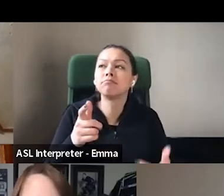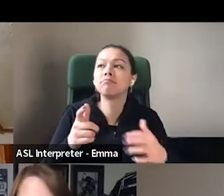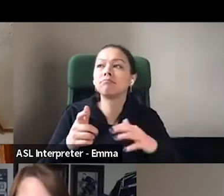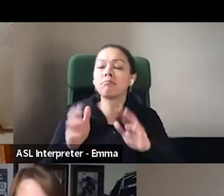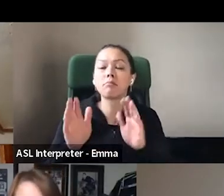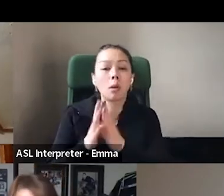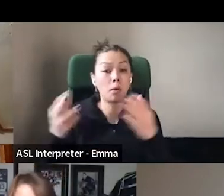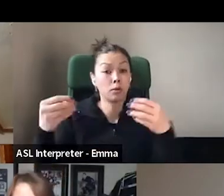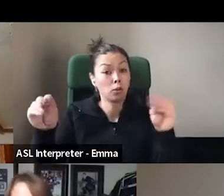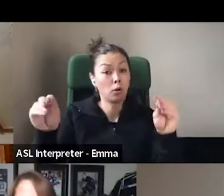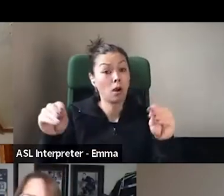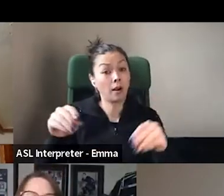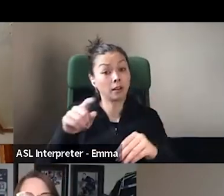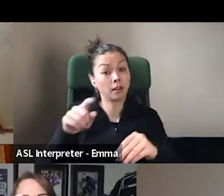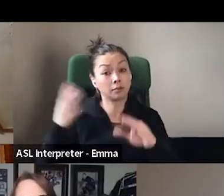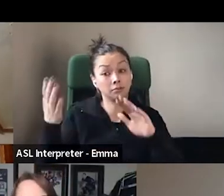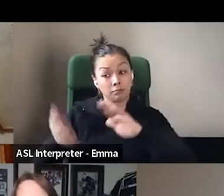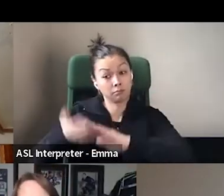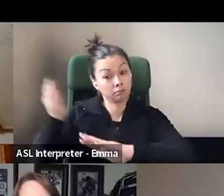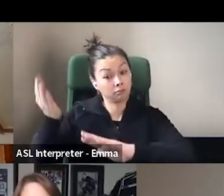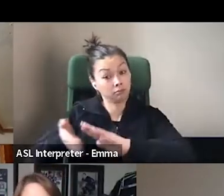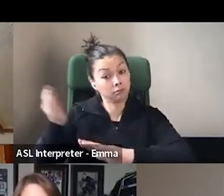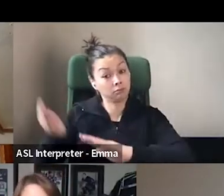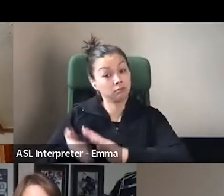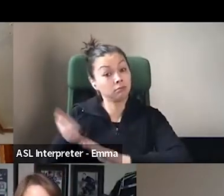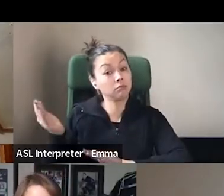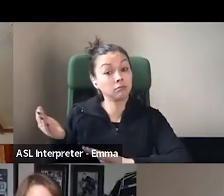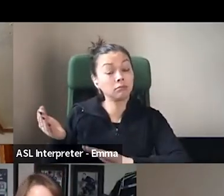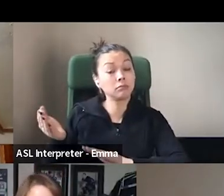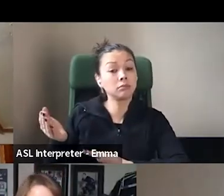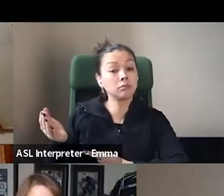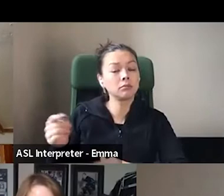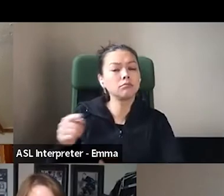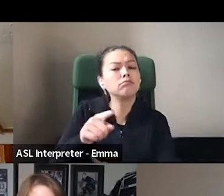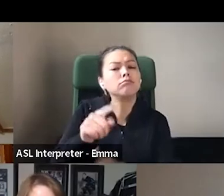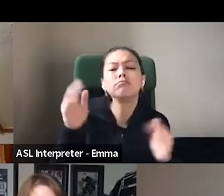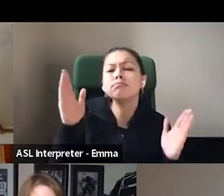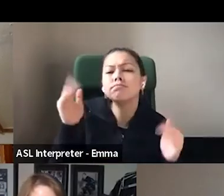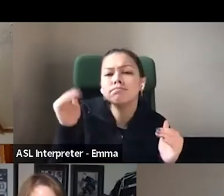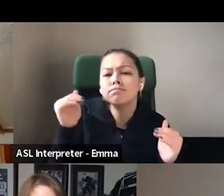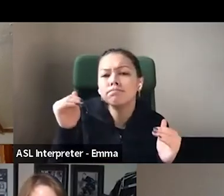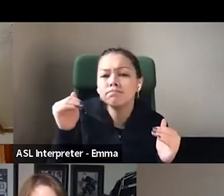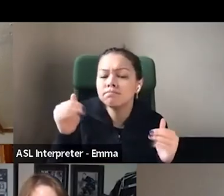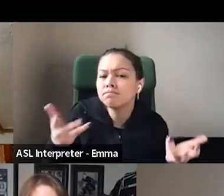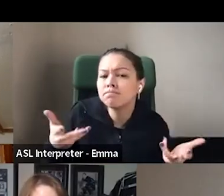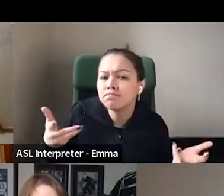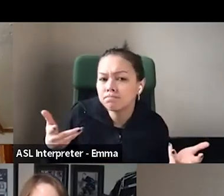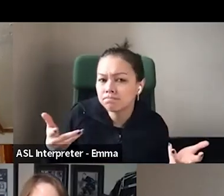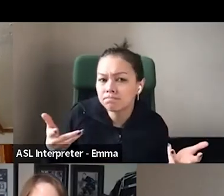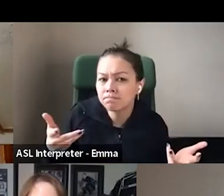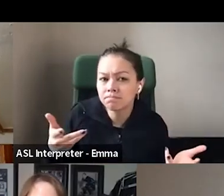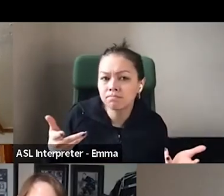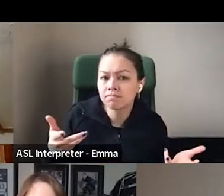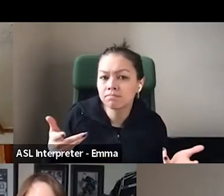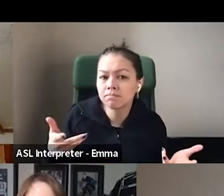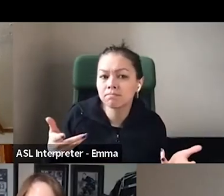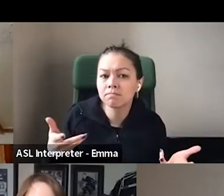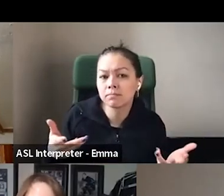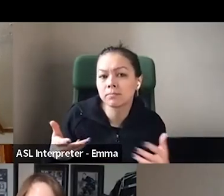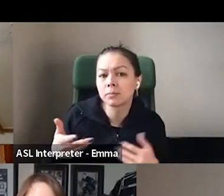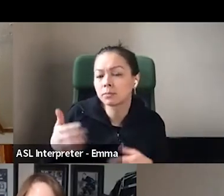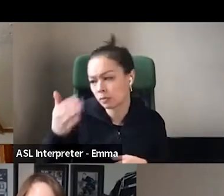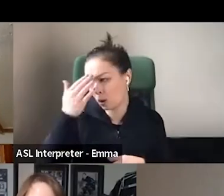what it was really like? I know you've alluded to, uh, some of your thoughts, uh, pre bookstore